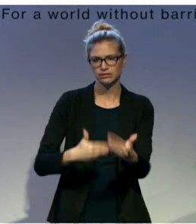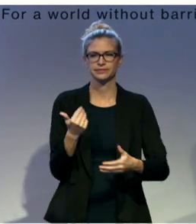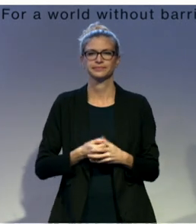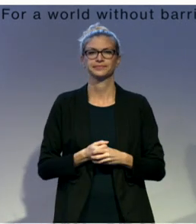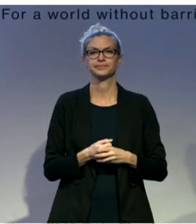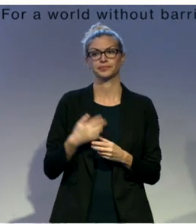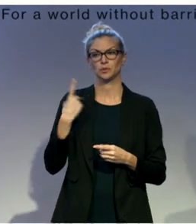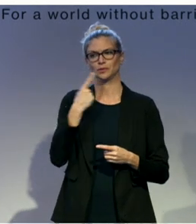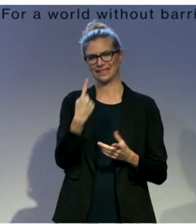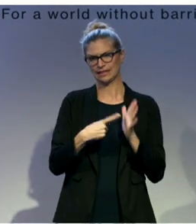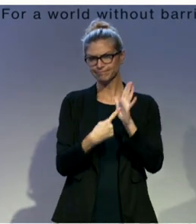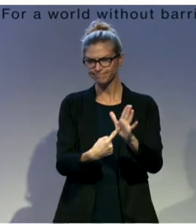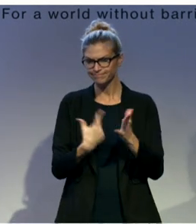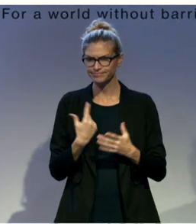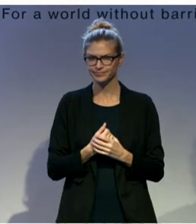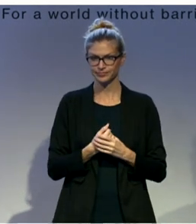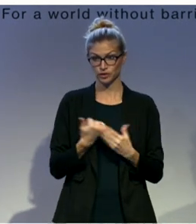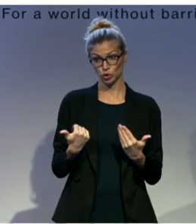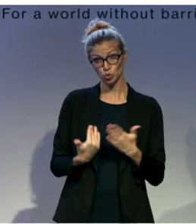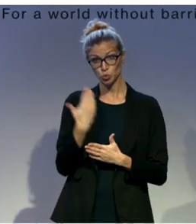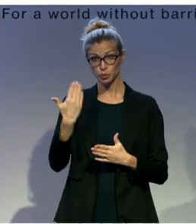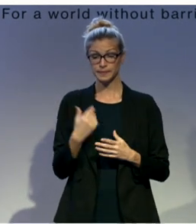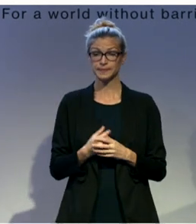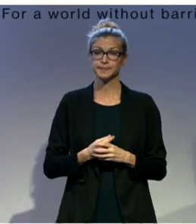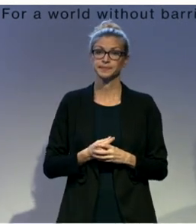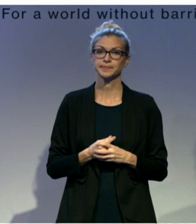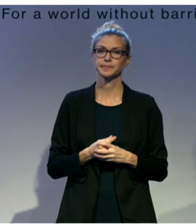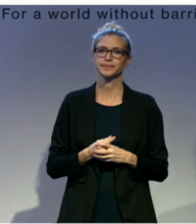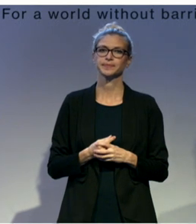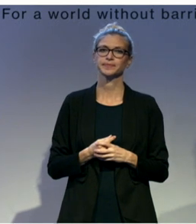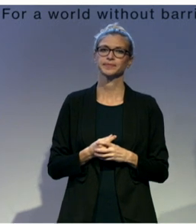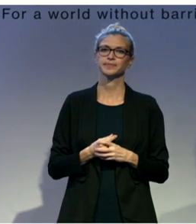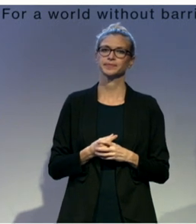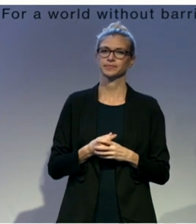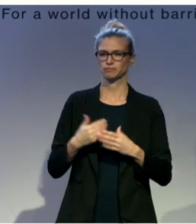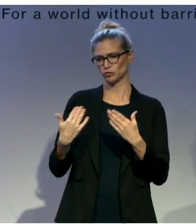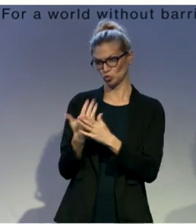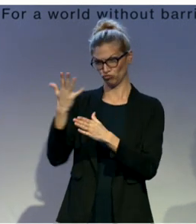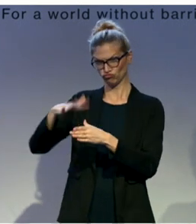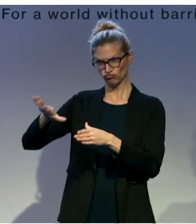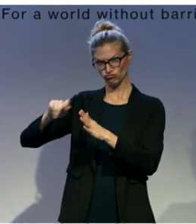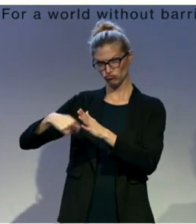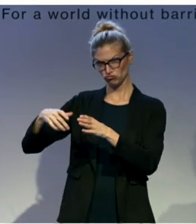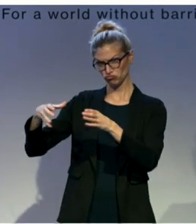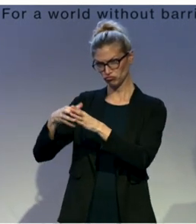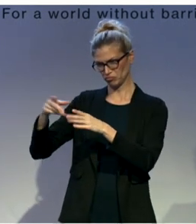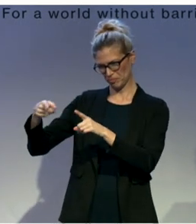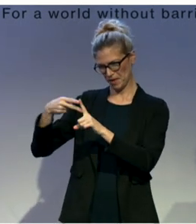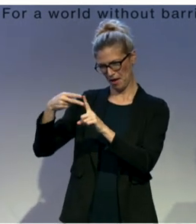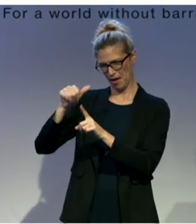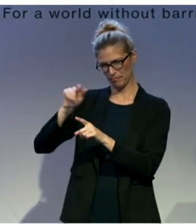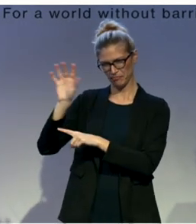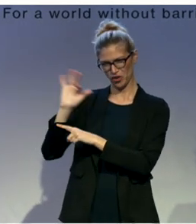now. It's a branch off of FingerTalk. We initially included it within FingerTalk and have decided to launch it on its own.